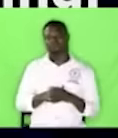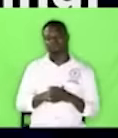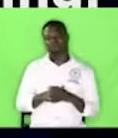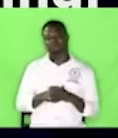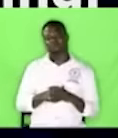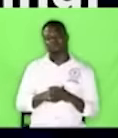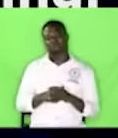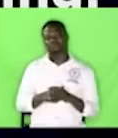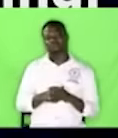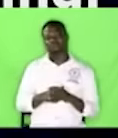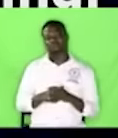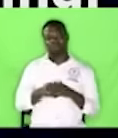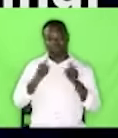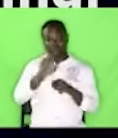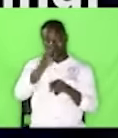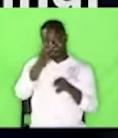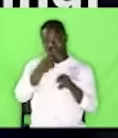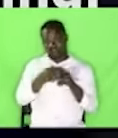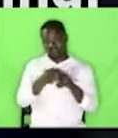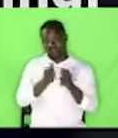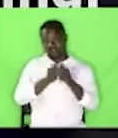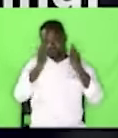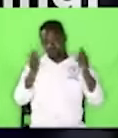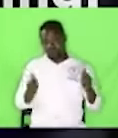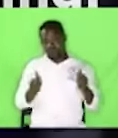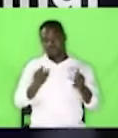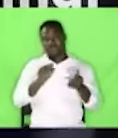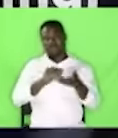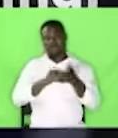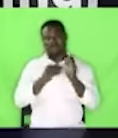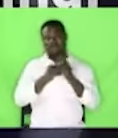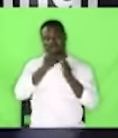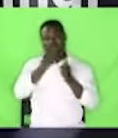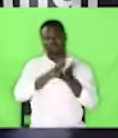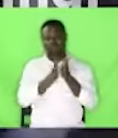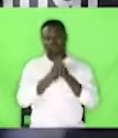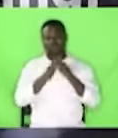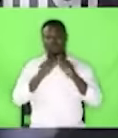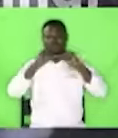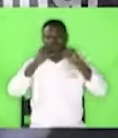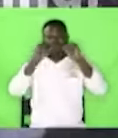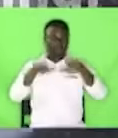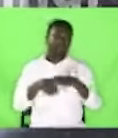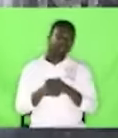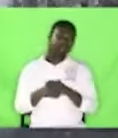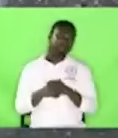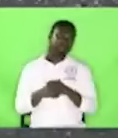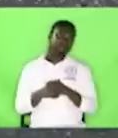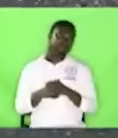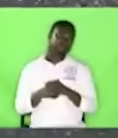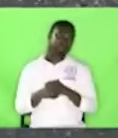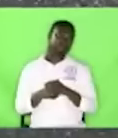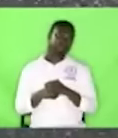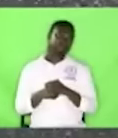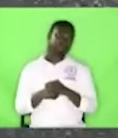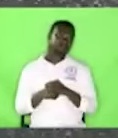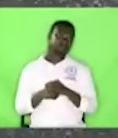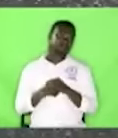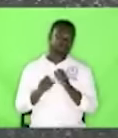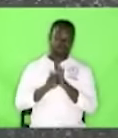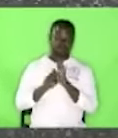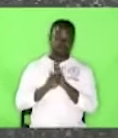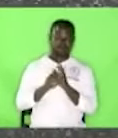When your name is great, you will be a blessing. Now, first thing that you enter into, you are looking for job.